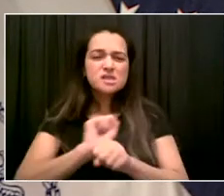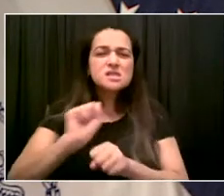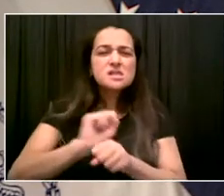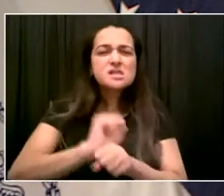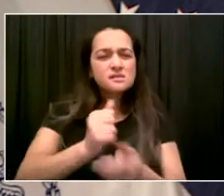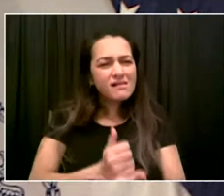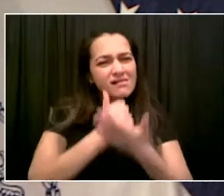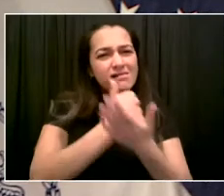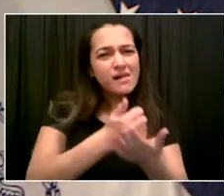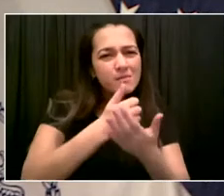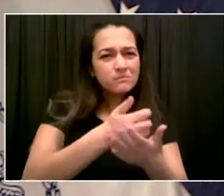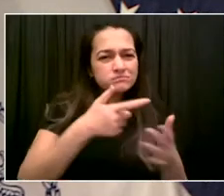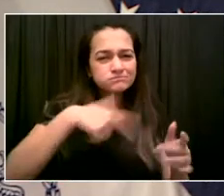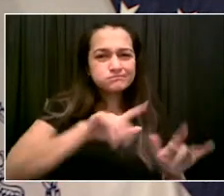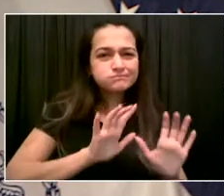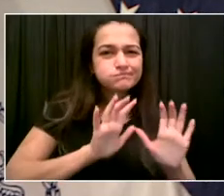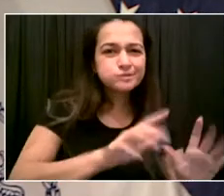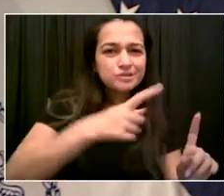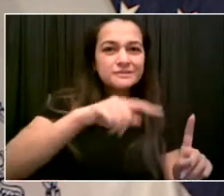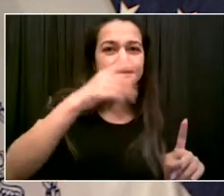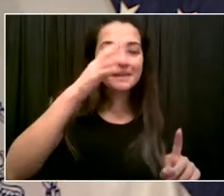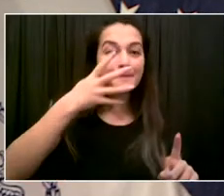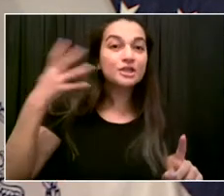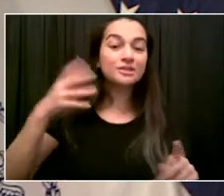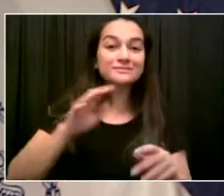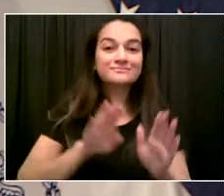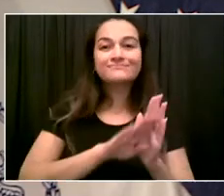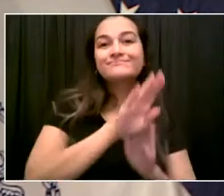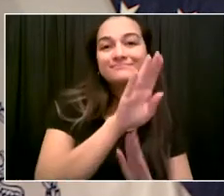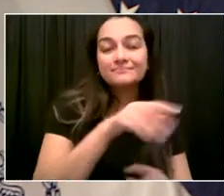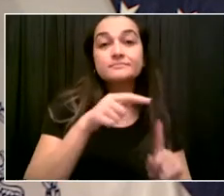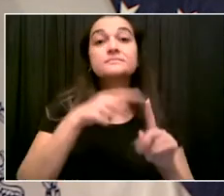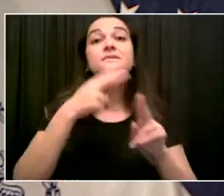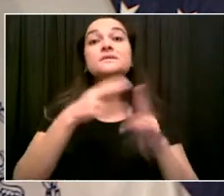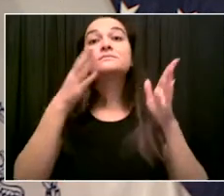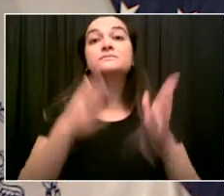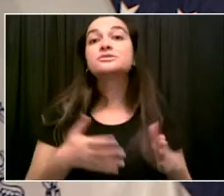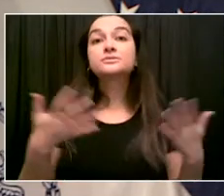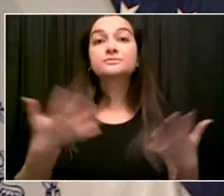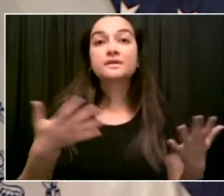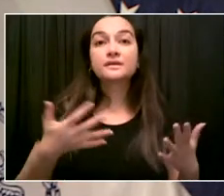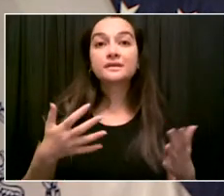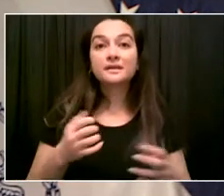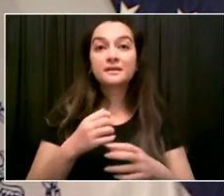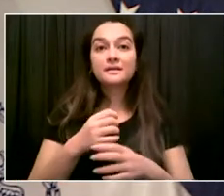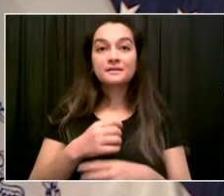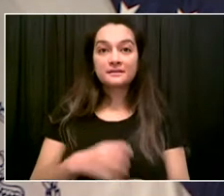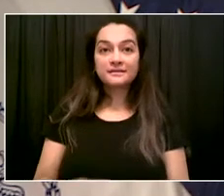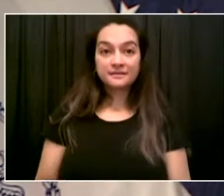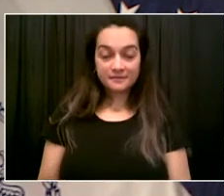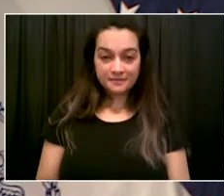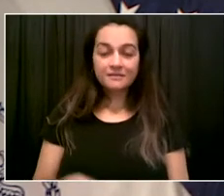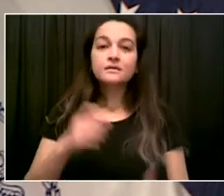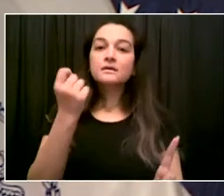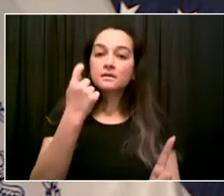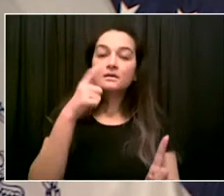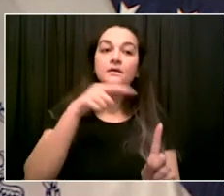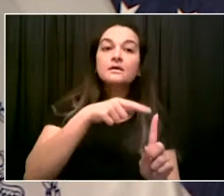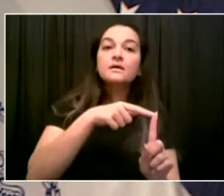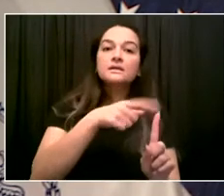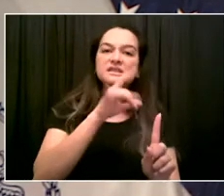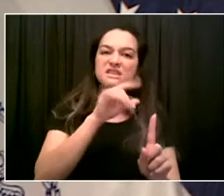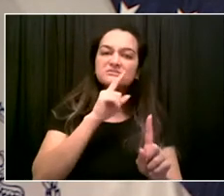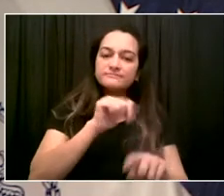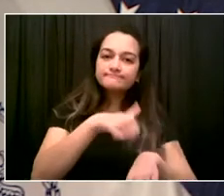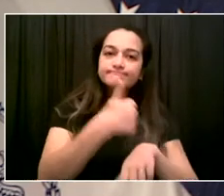Extraordinary advocacy on behalf of all immigrants, including undocumented New Yorkers, from the grassroots and really making sure their voices were